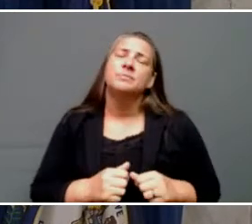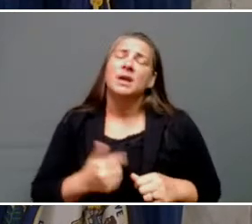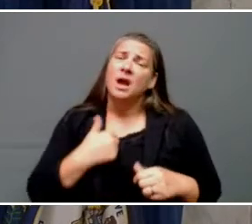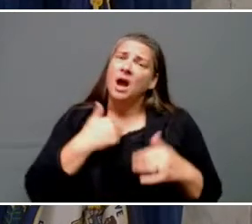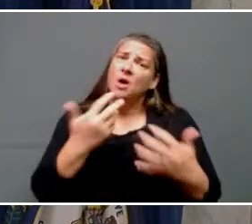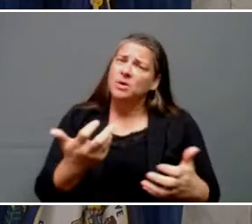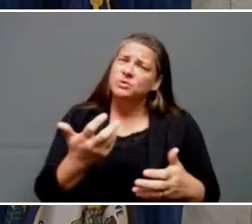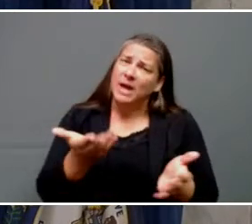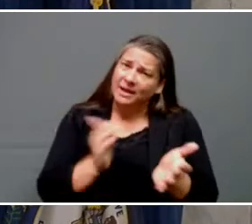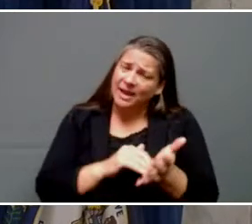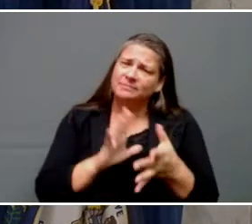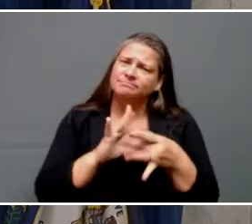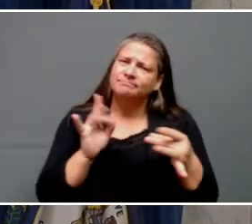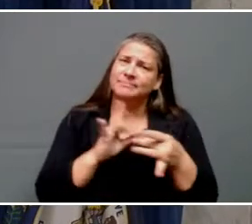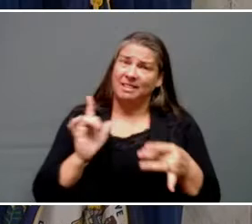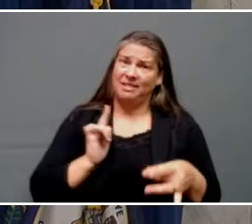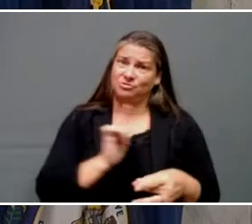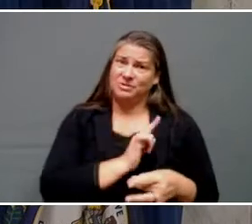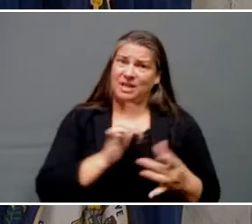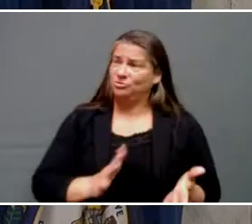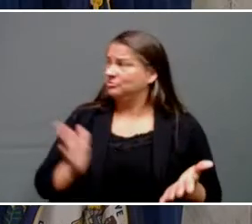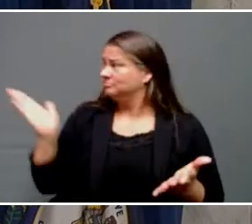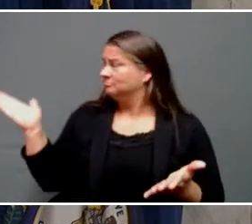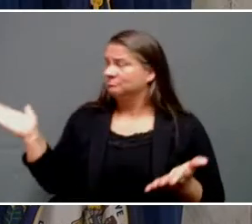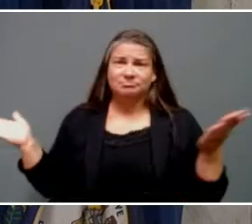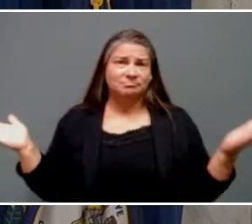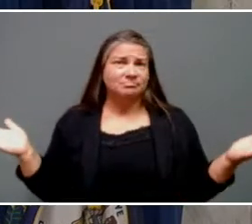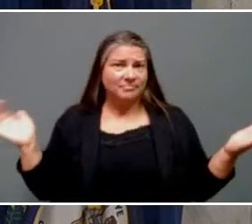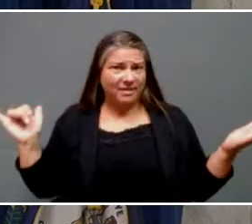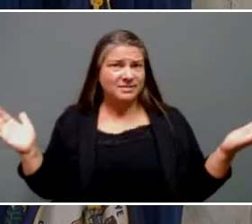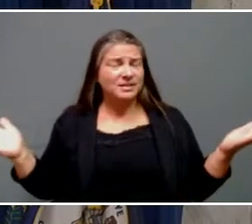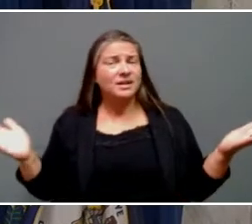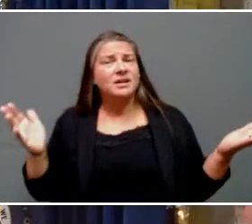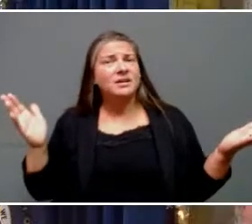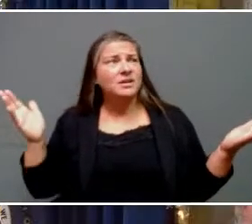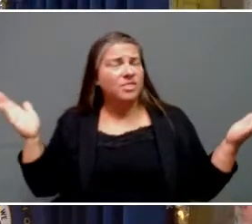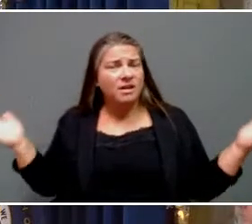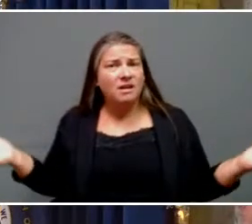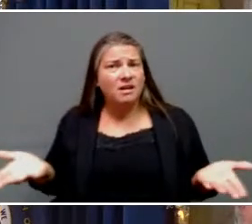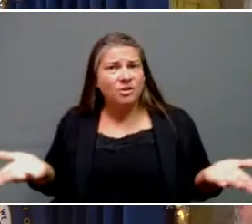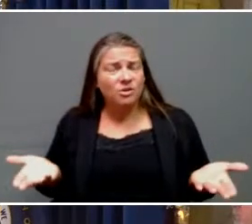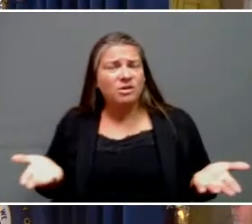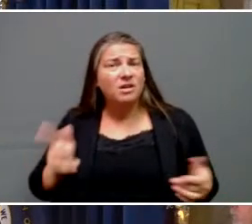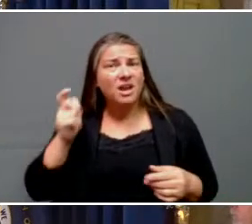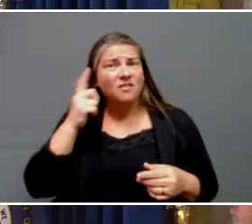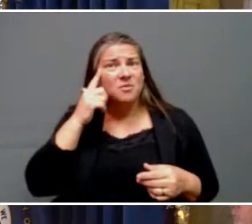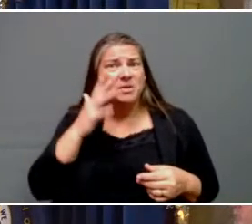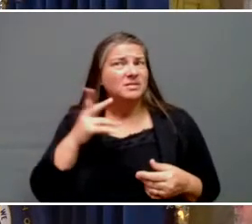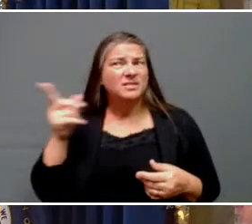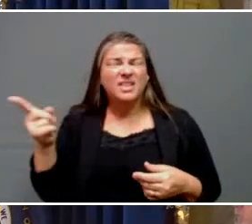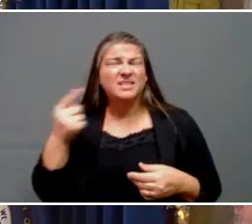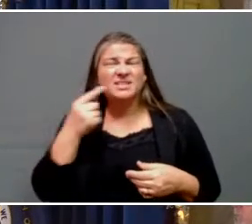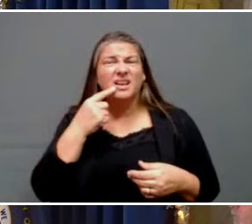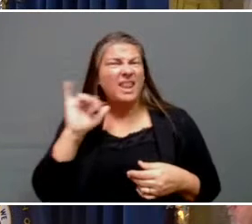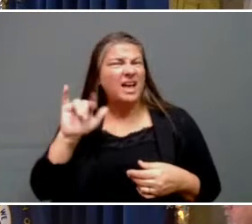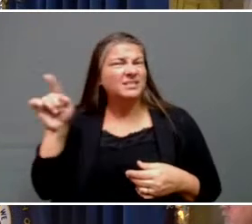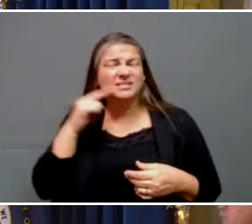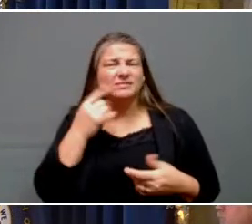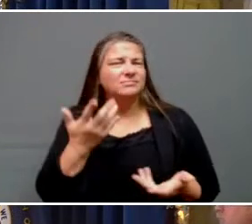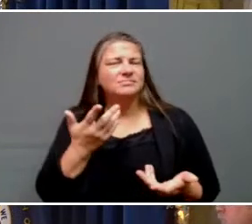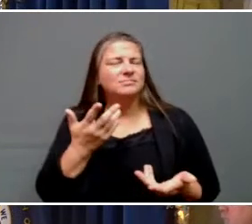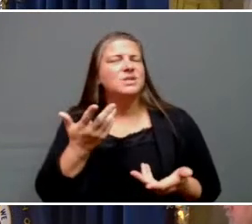both sides. And I think to the governor's point, this has been a nonpartisan effort. And there are eight members of the